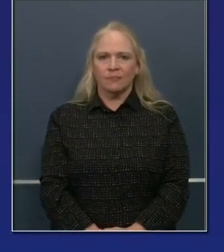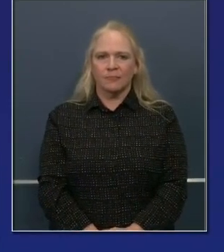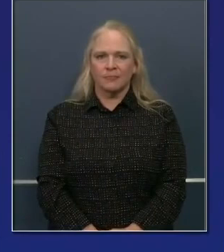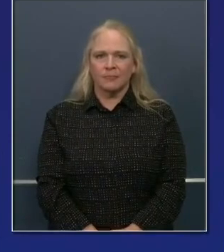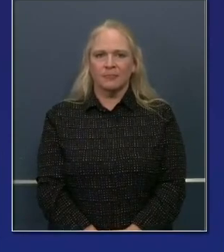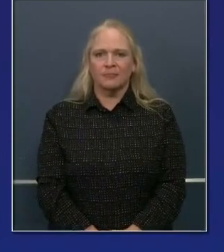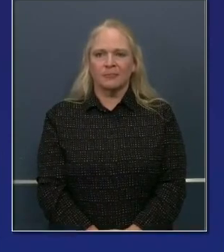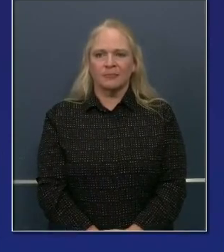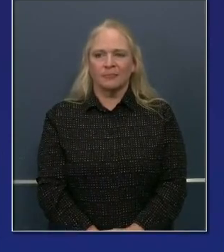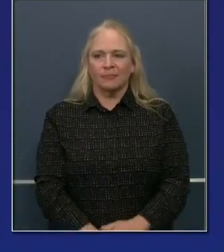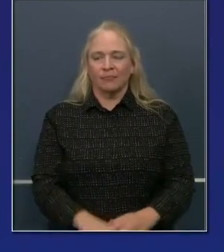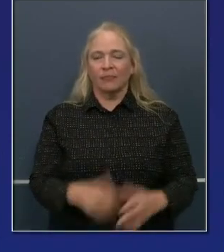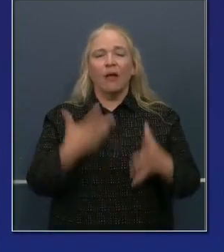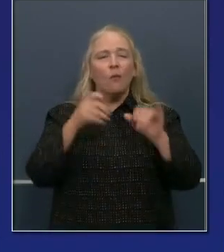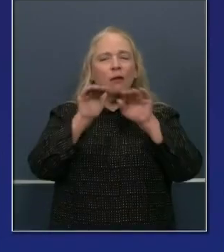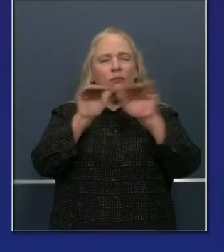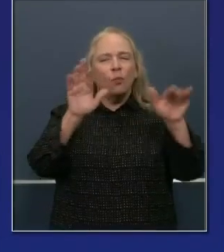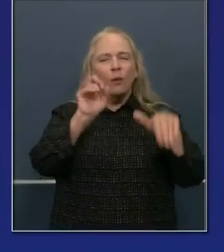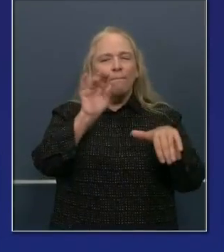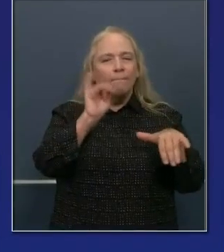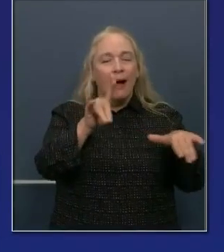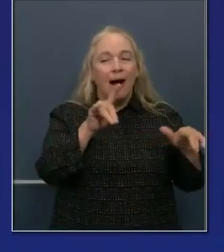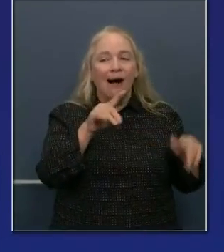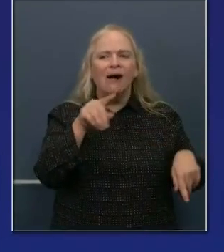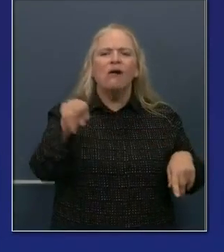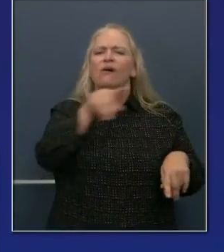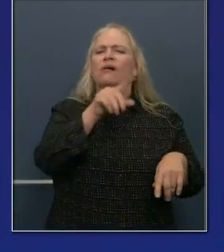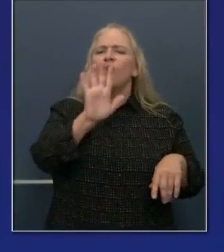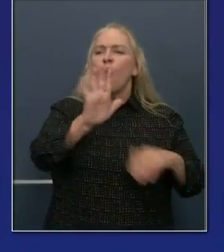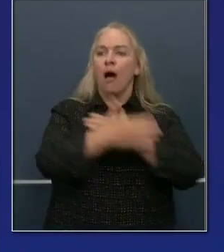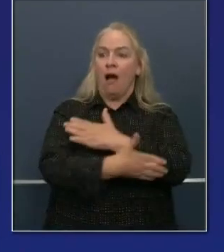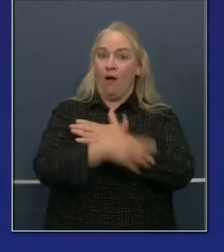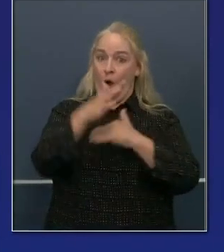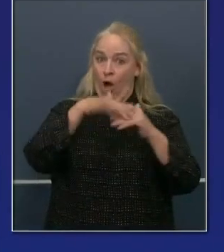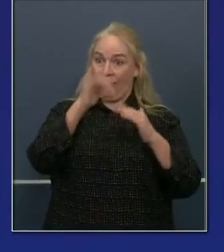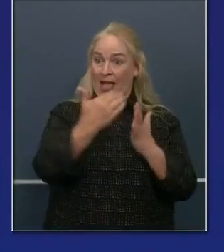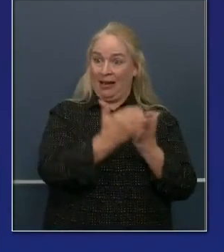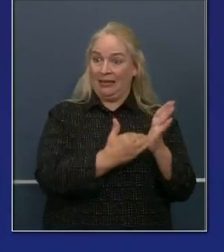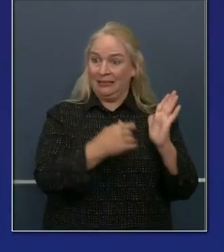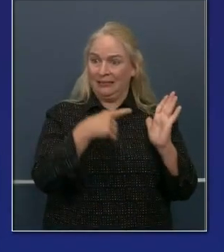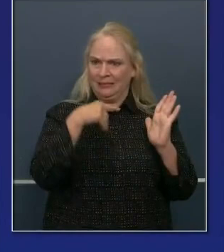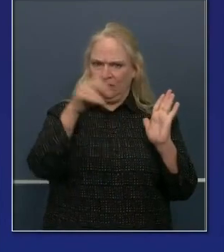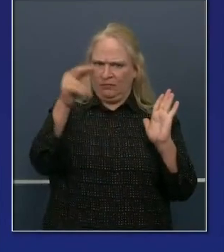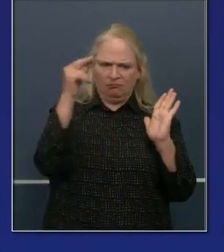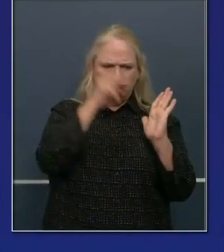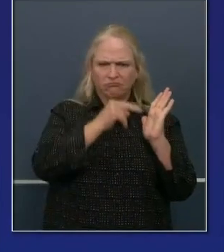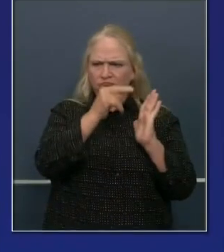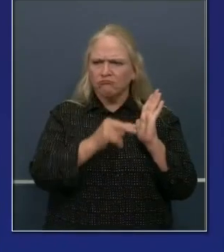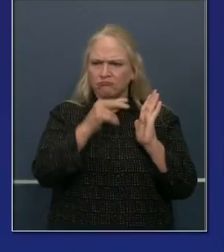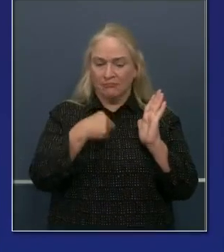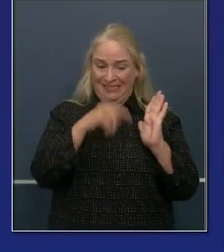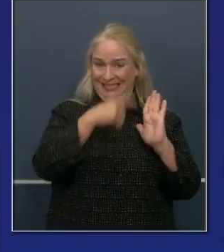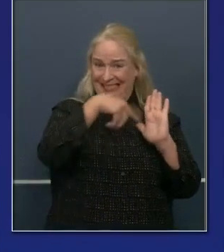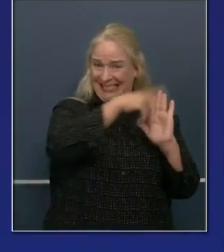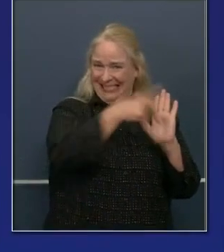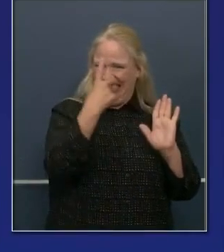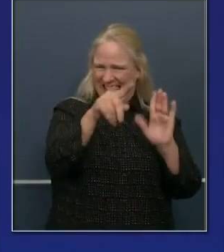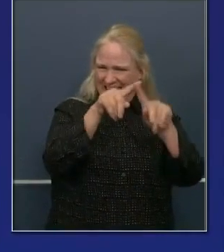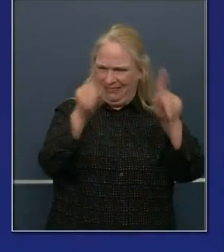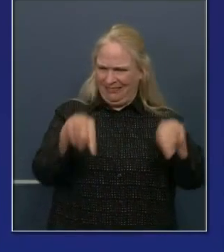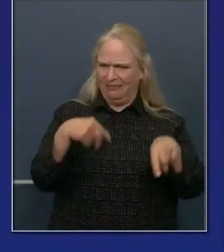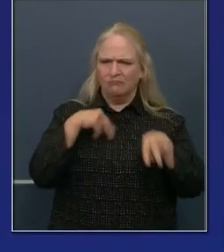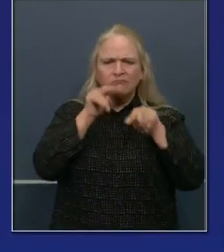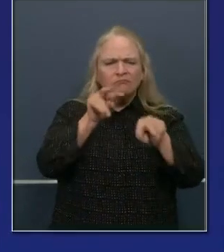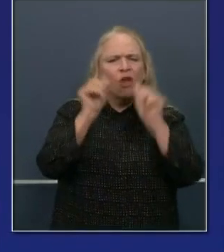list is one that we hold very closely. We monitor every county in the state of California, but we